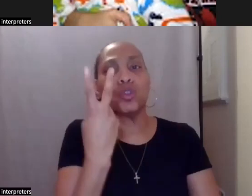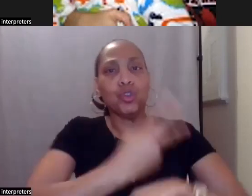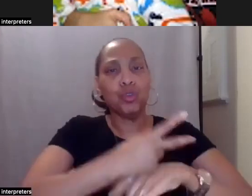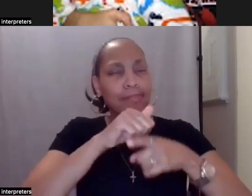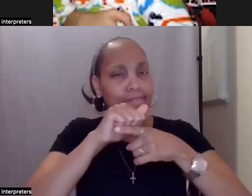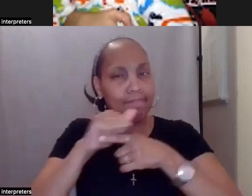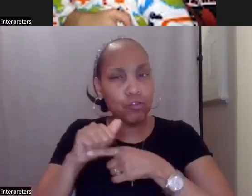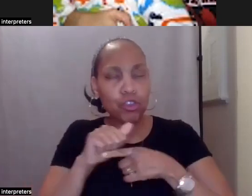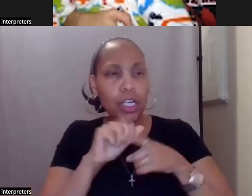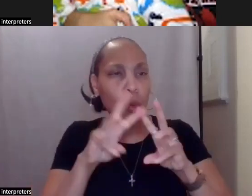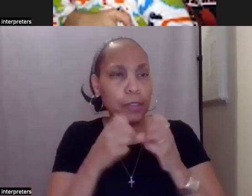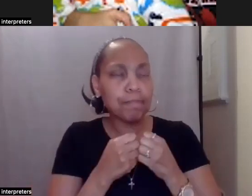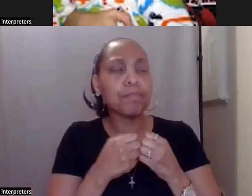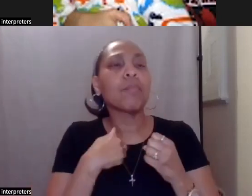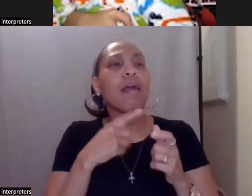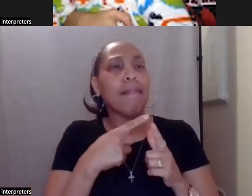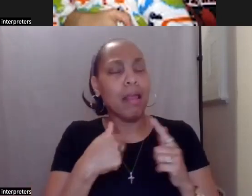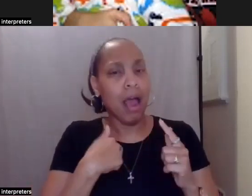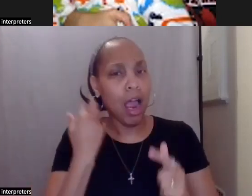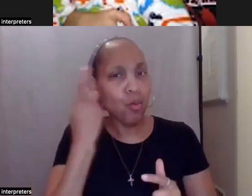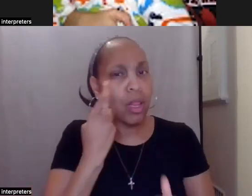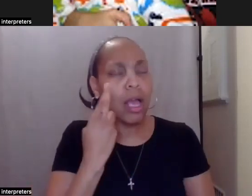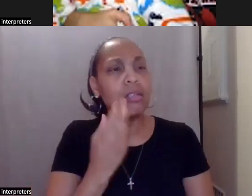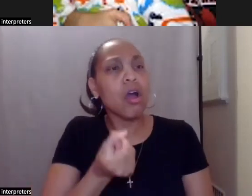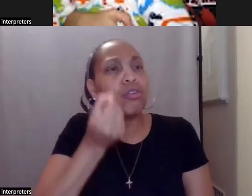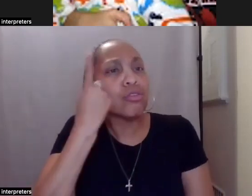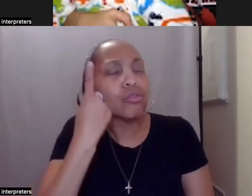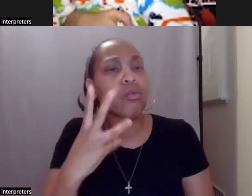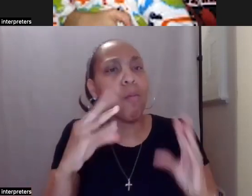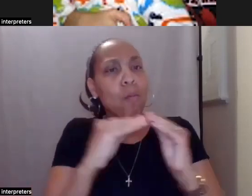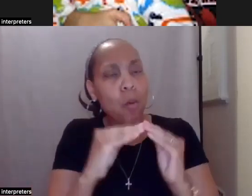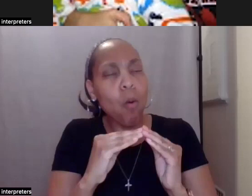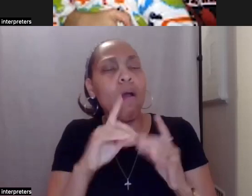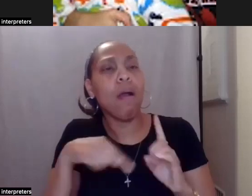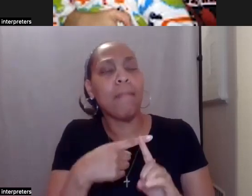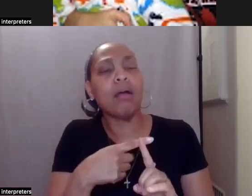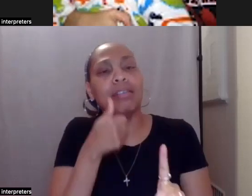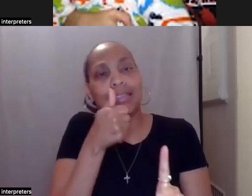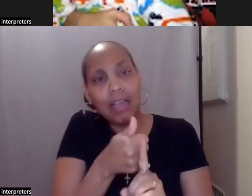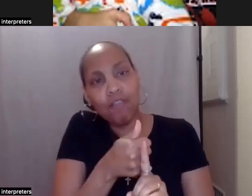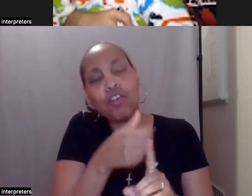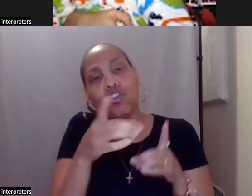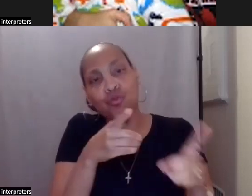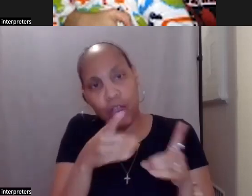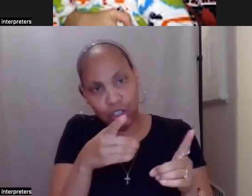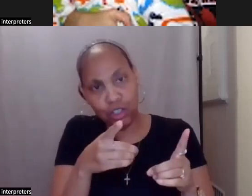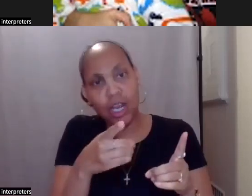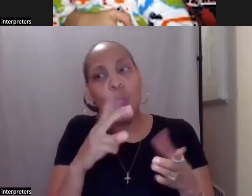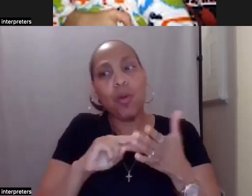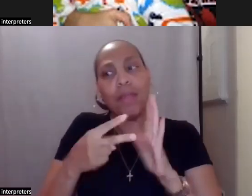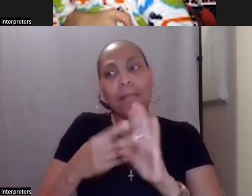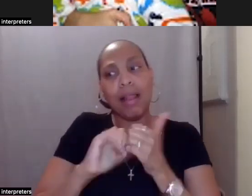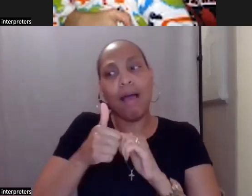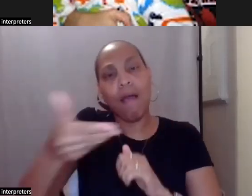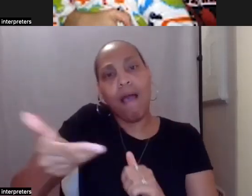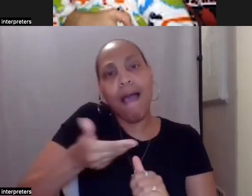began to understand self-direction and what it meant to be hiring a self-directed employee. We